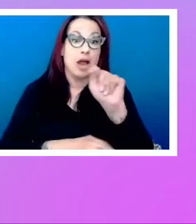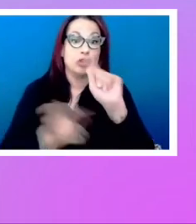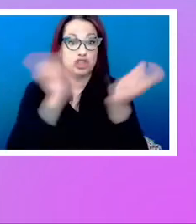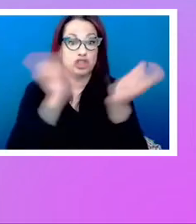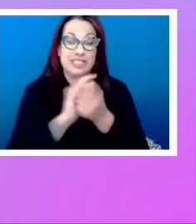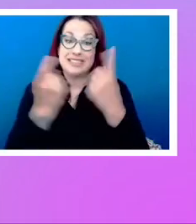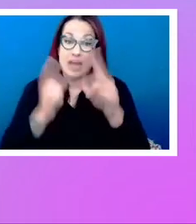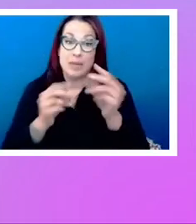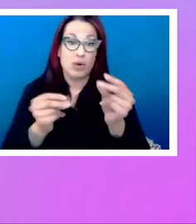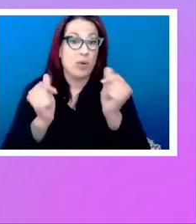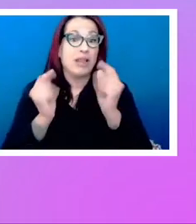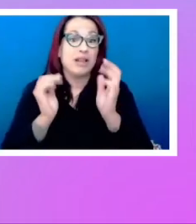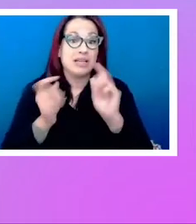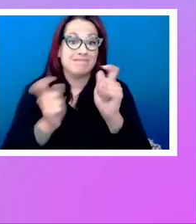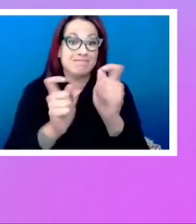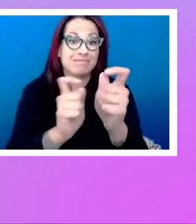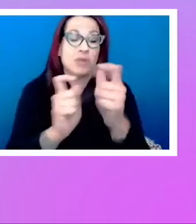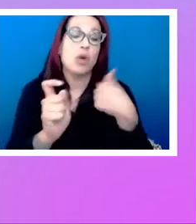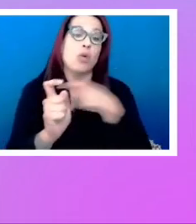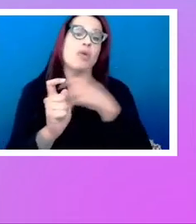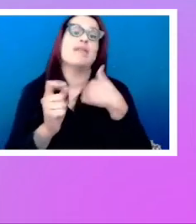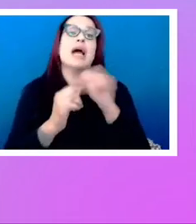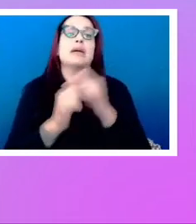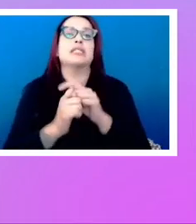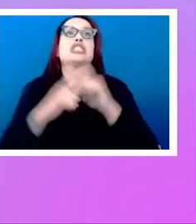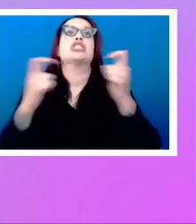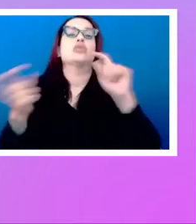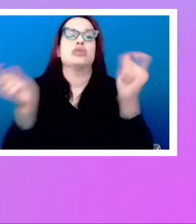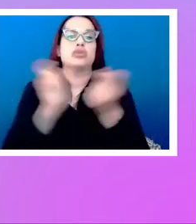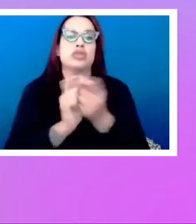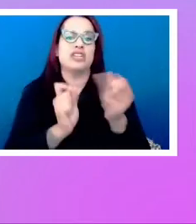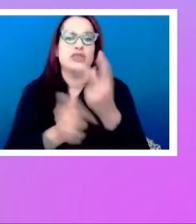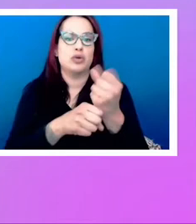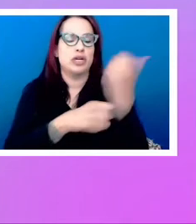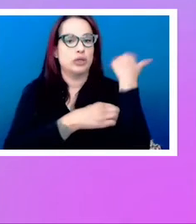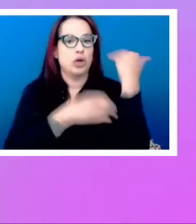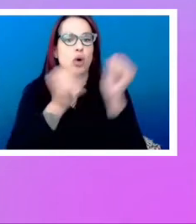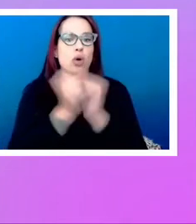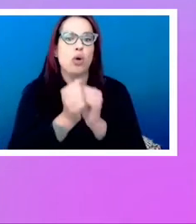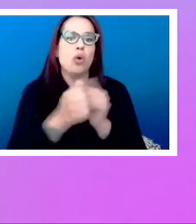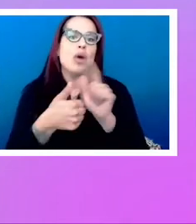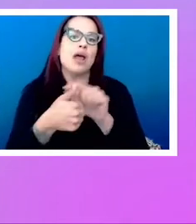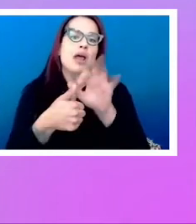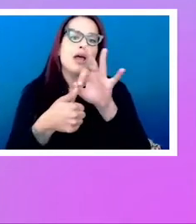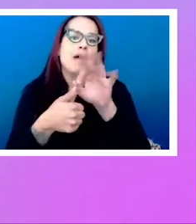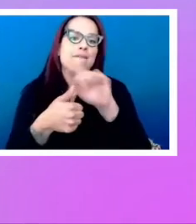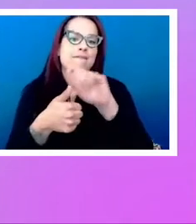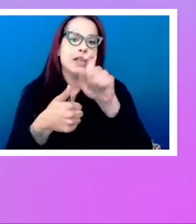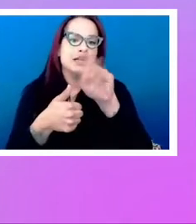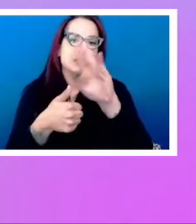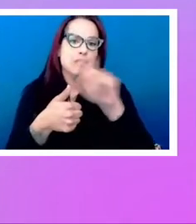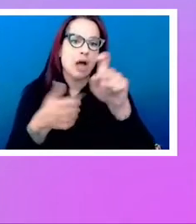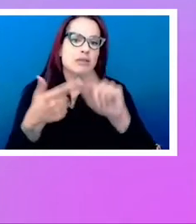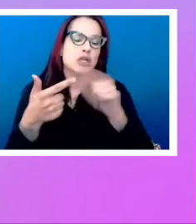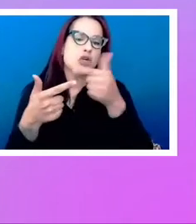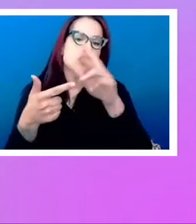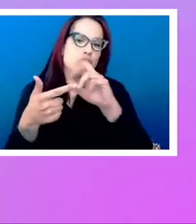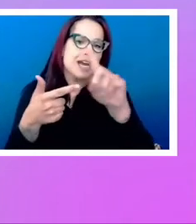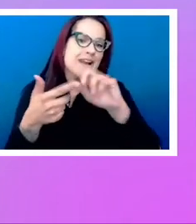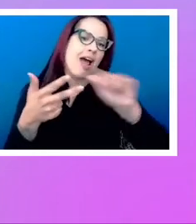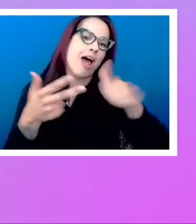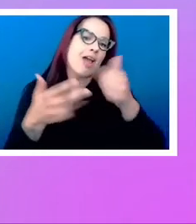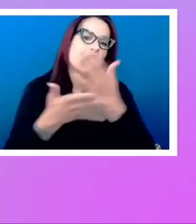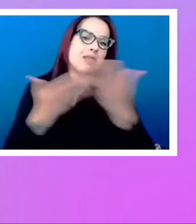We sort of had this massive change a few years ago with Flexbox and then Grid, and we're getting other things built on top of those